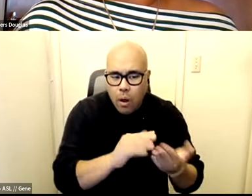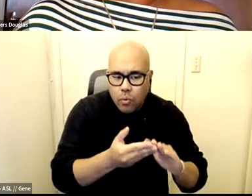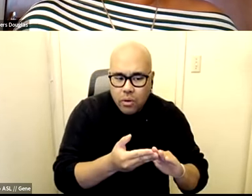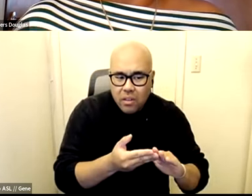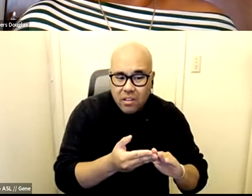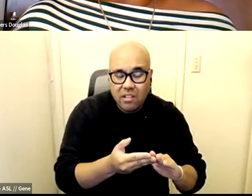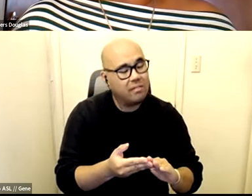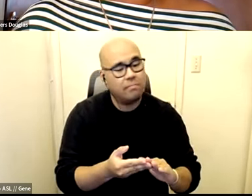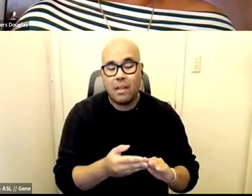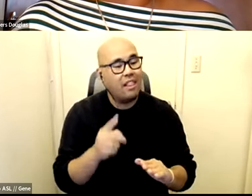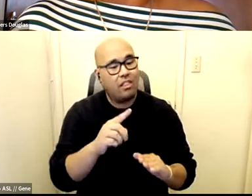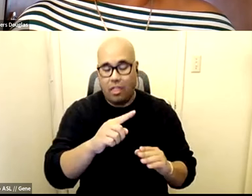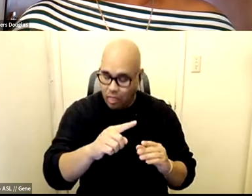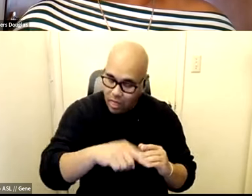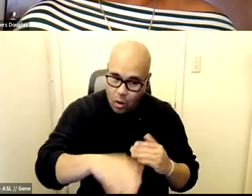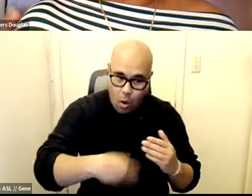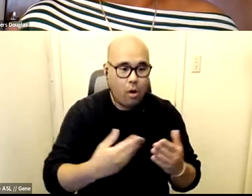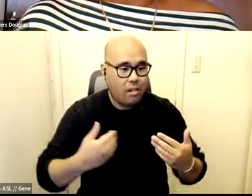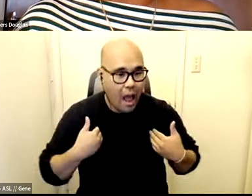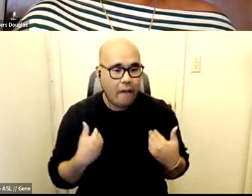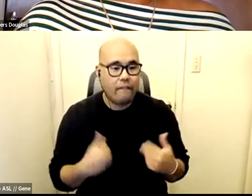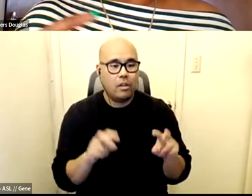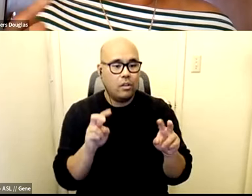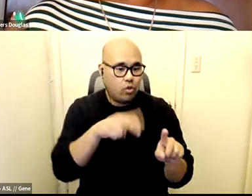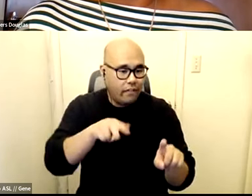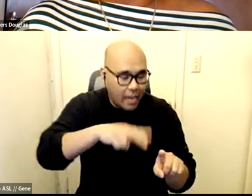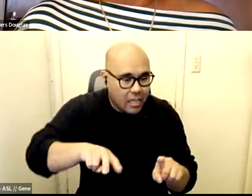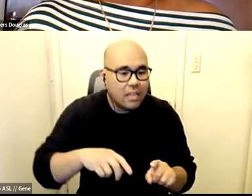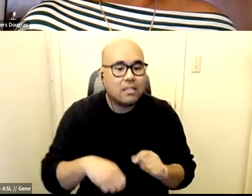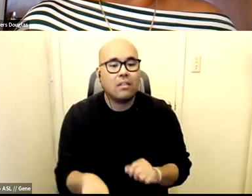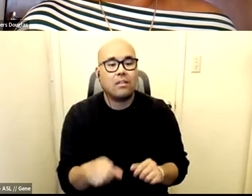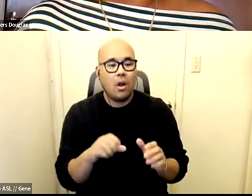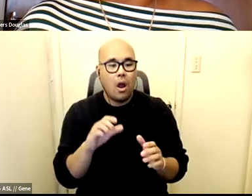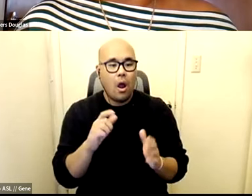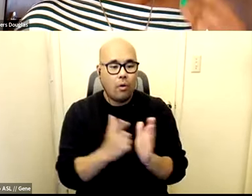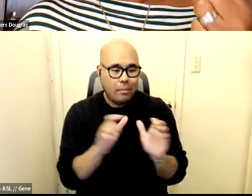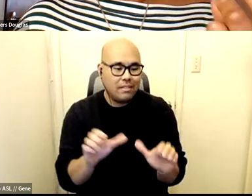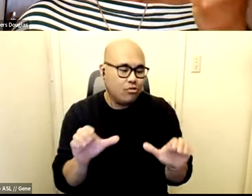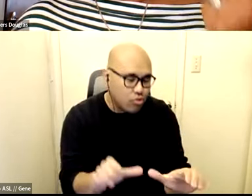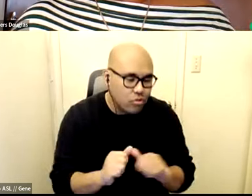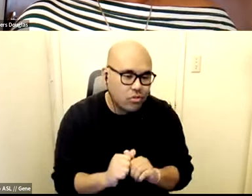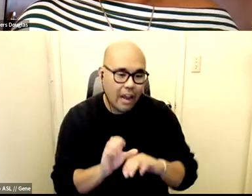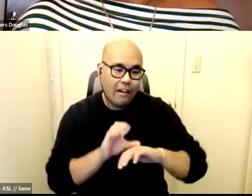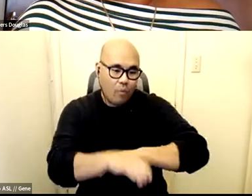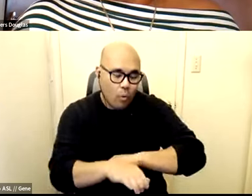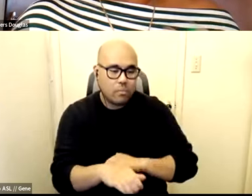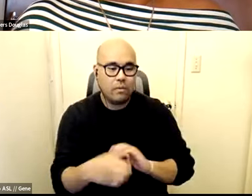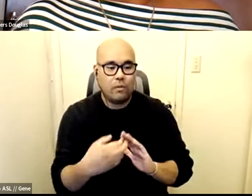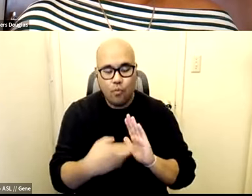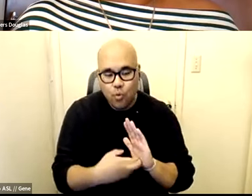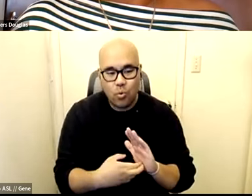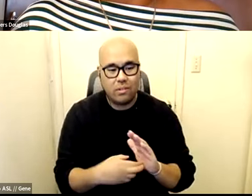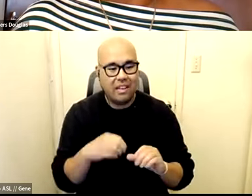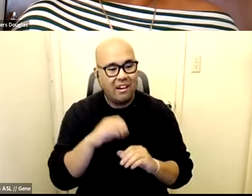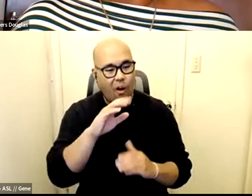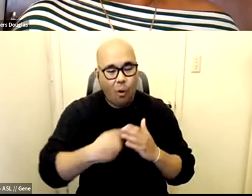surveillance, criminalization, and enforcement roped into all of their policies. So that's